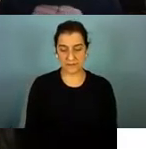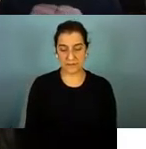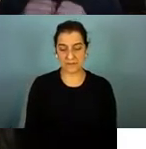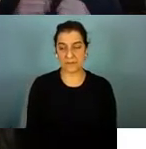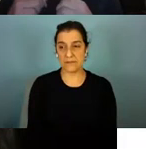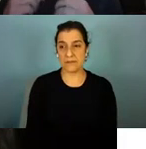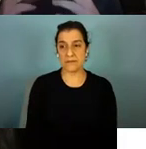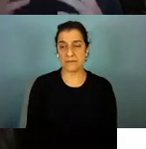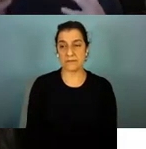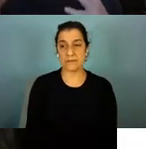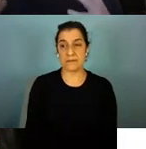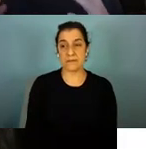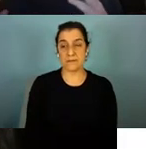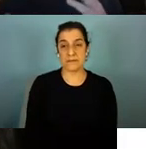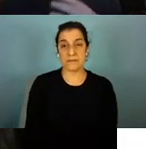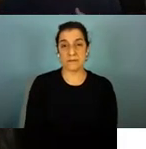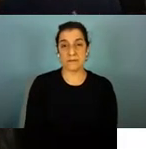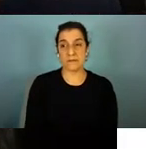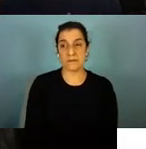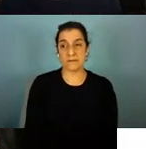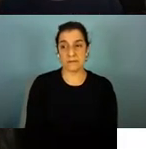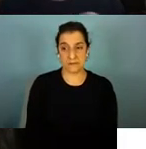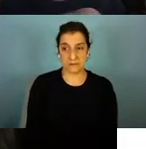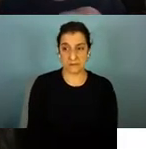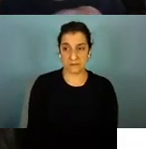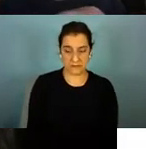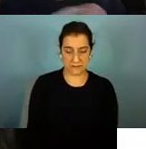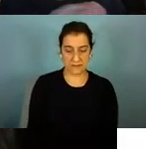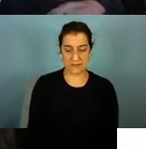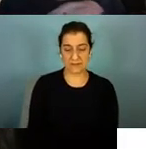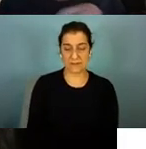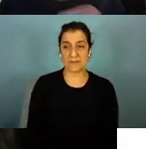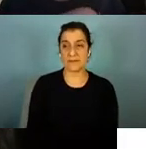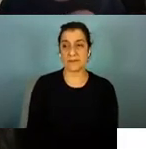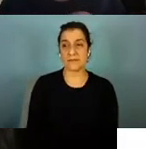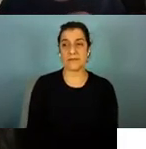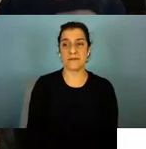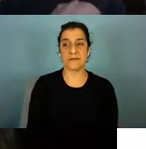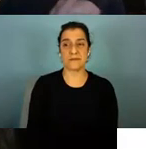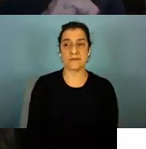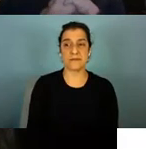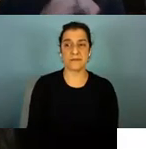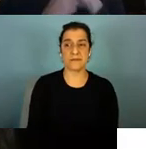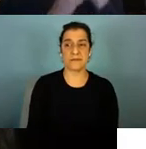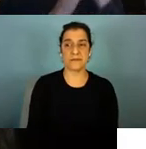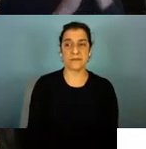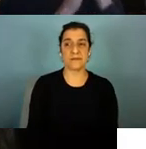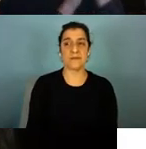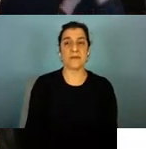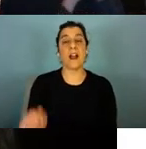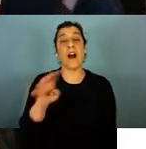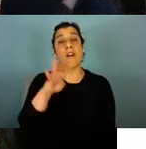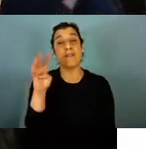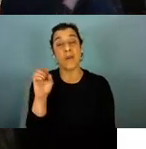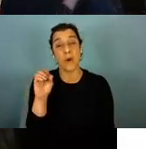the uh april through august we made over 40 video books for deaf kids and at the end of it gene